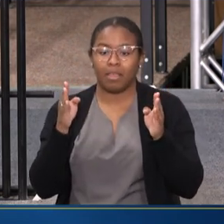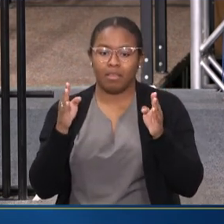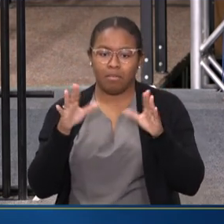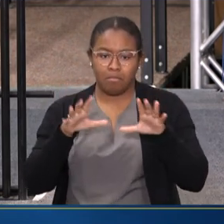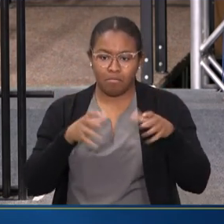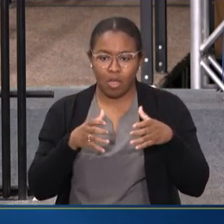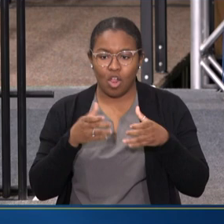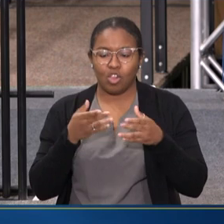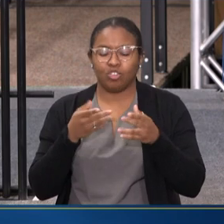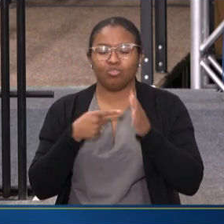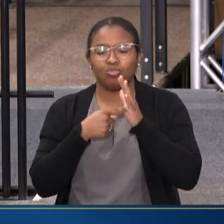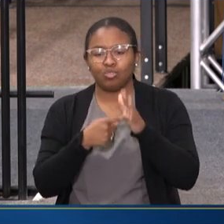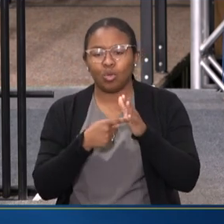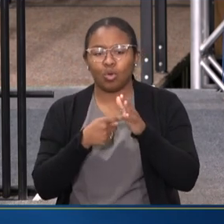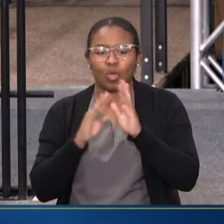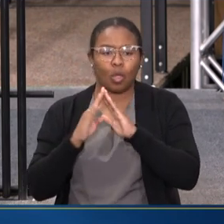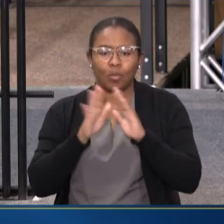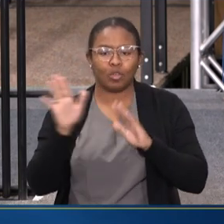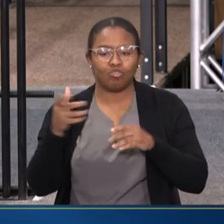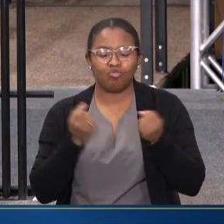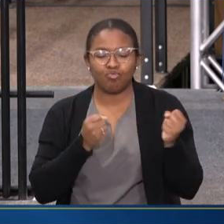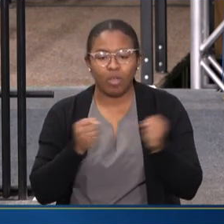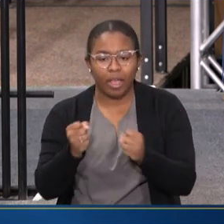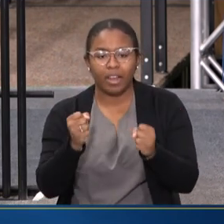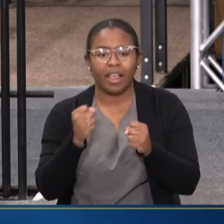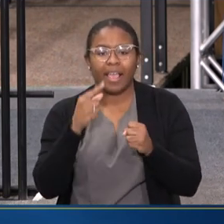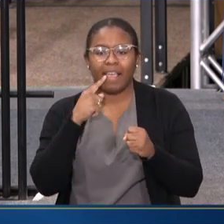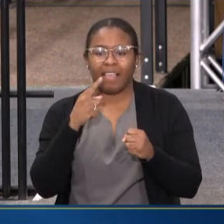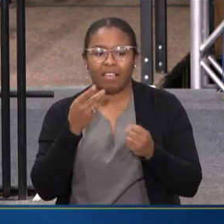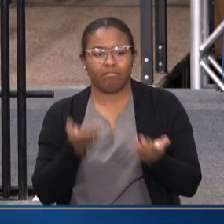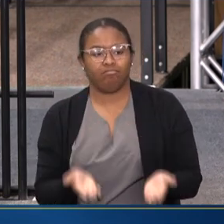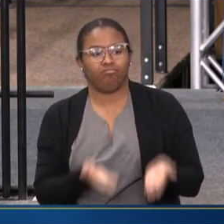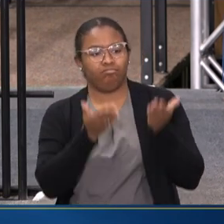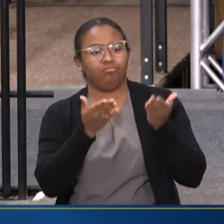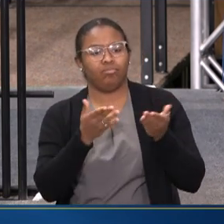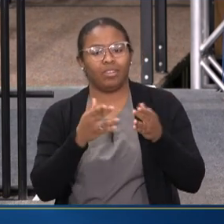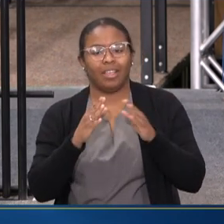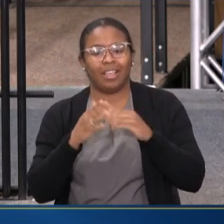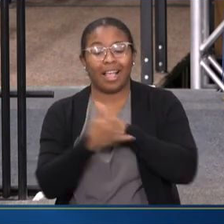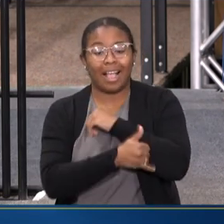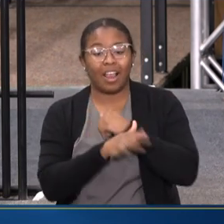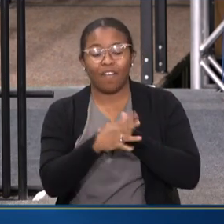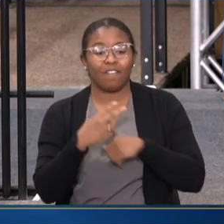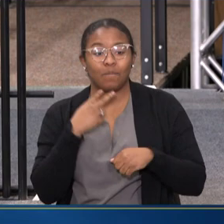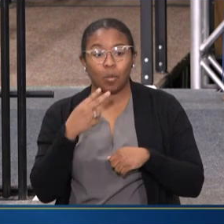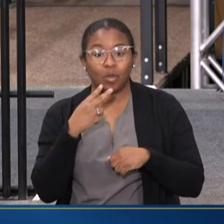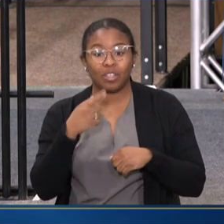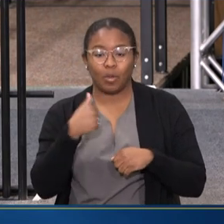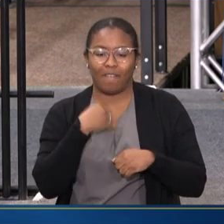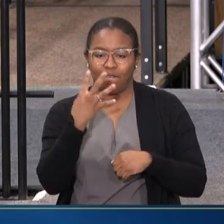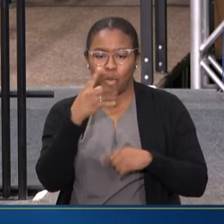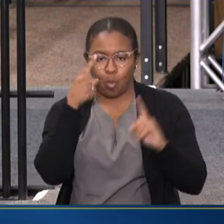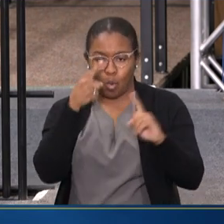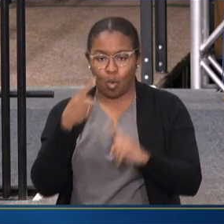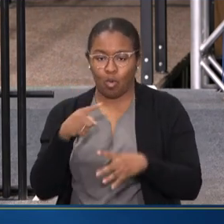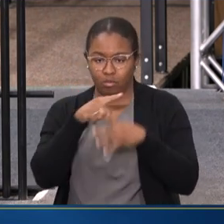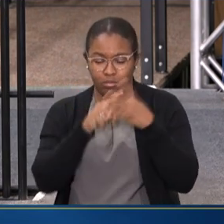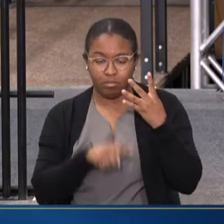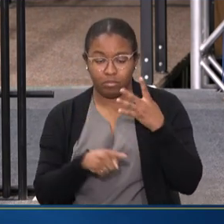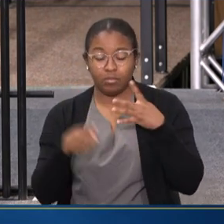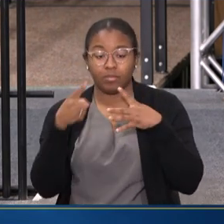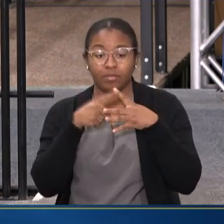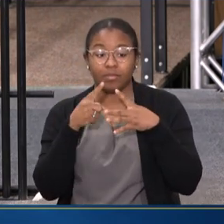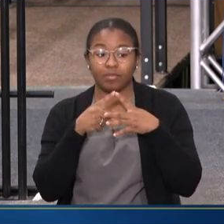strategies, and elevating county voices, this commission has four goals. Number one,